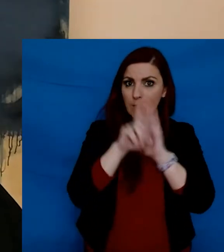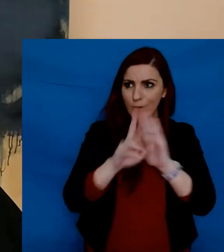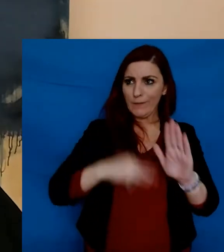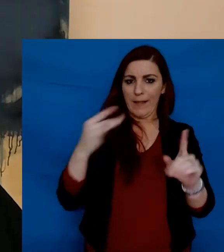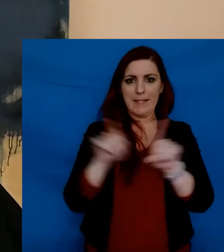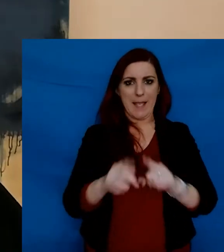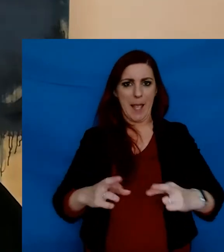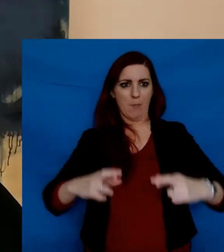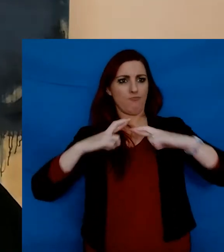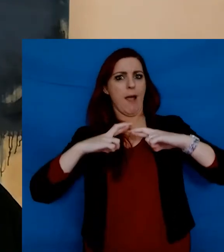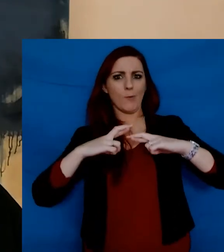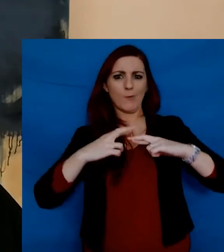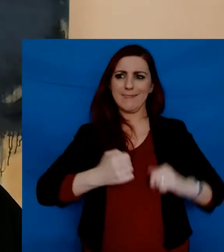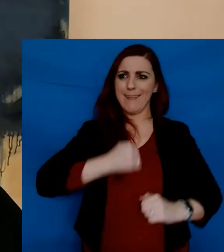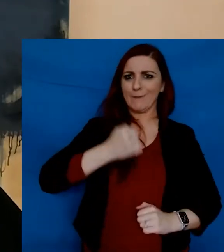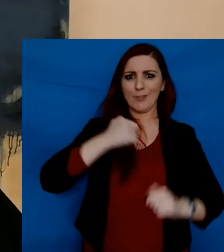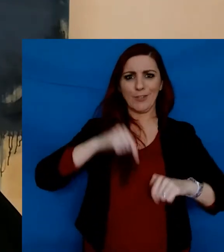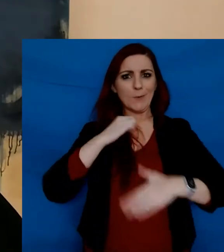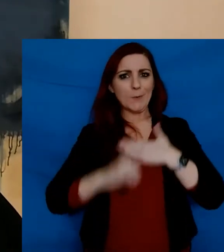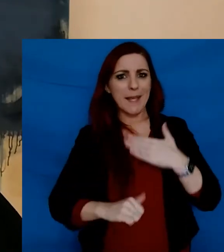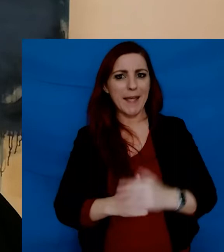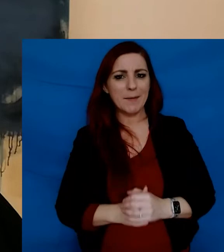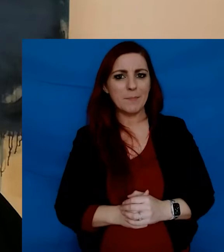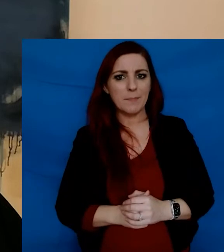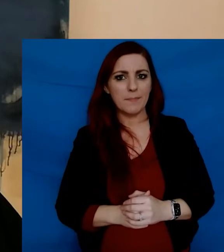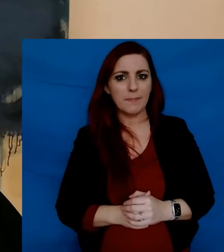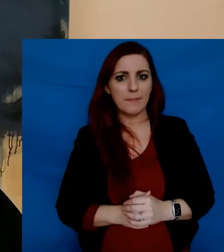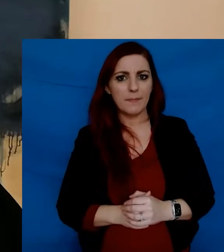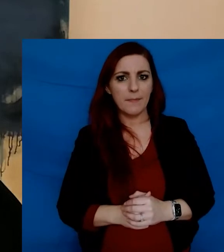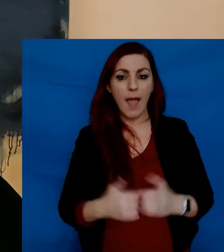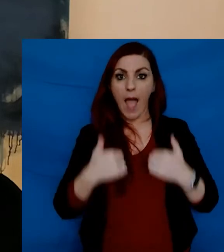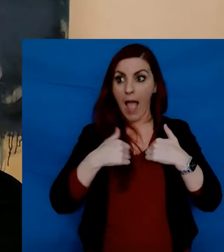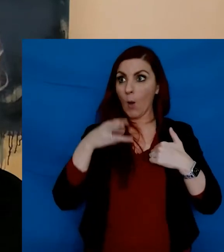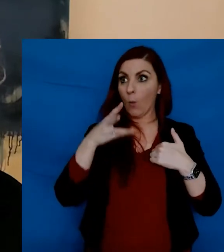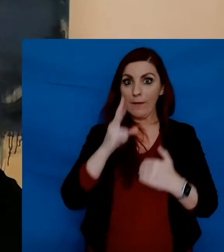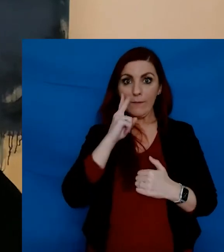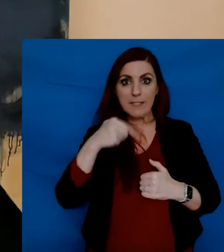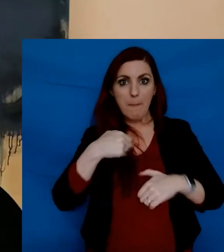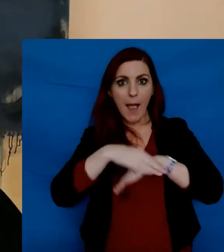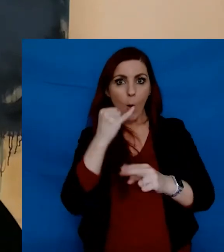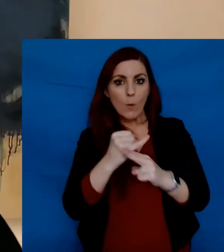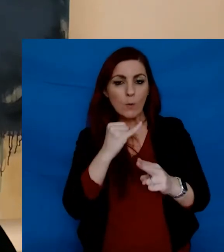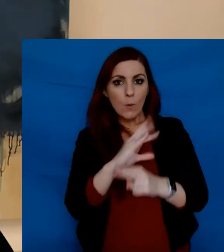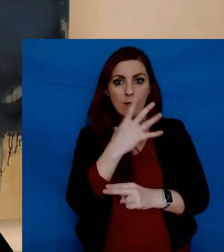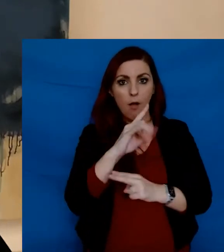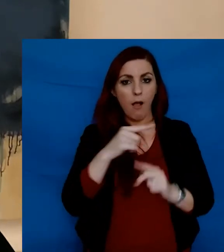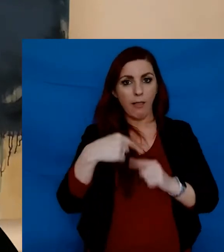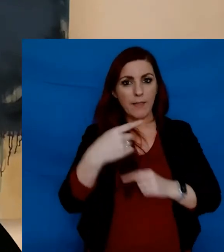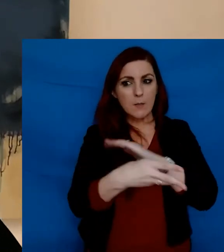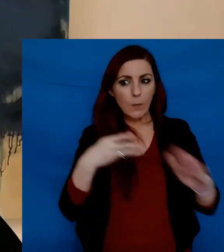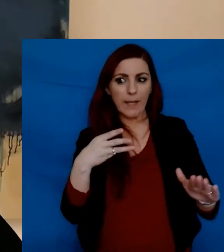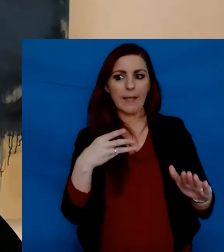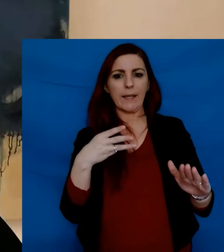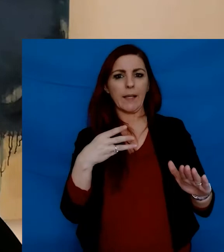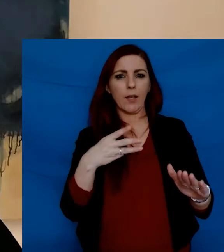all feeling the same pride and satisfaction as well today. I actually will be visiting my old schools in court